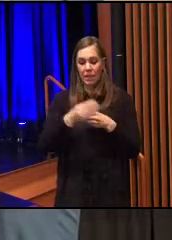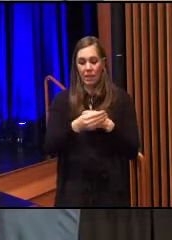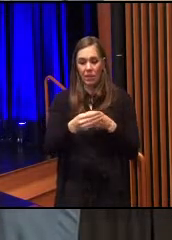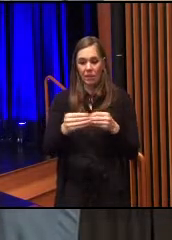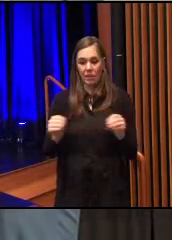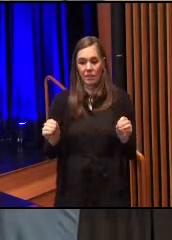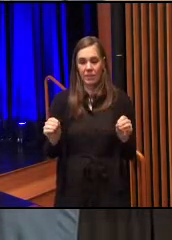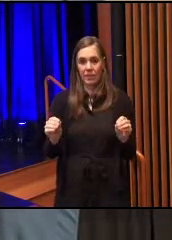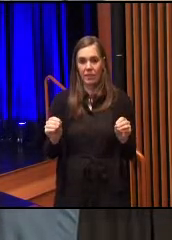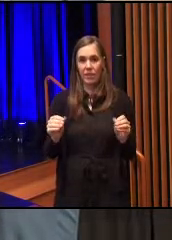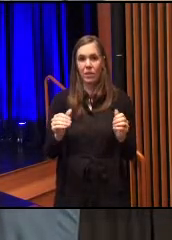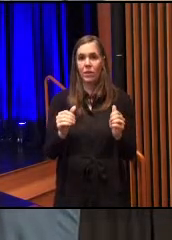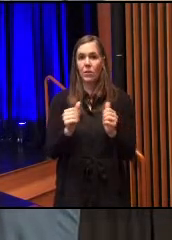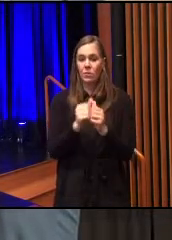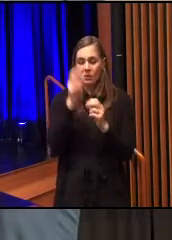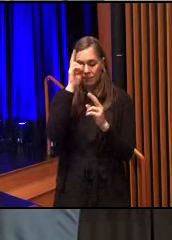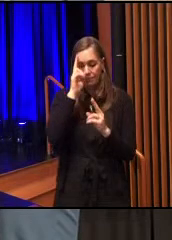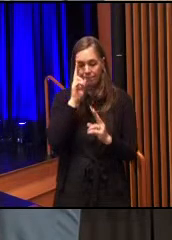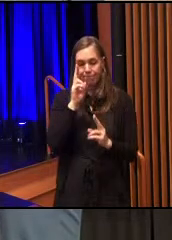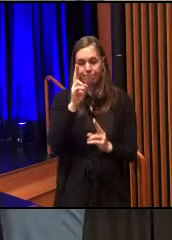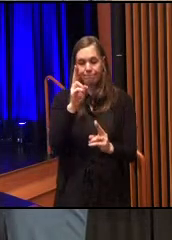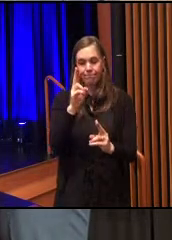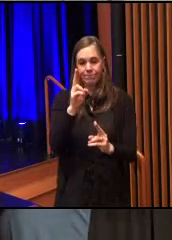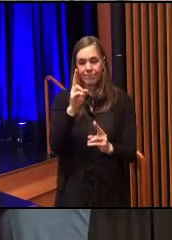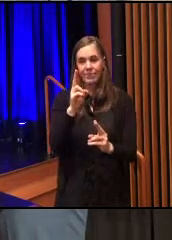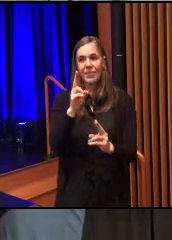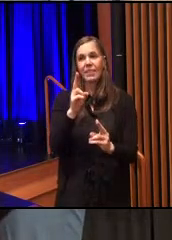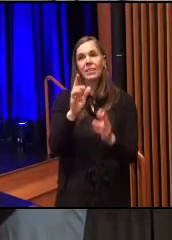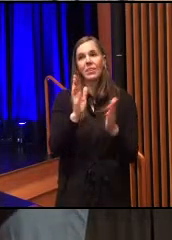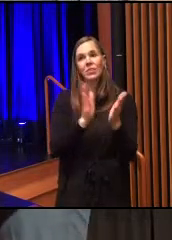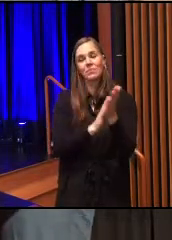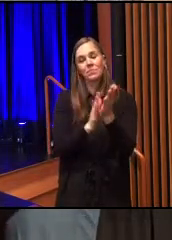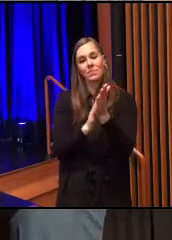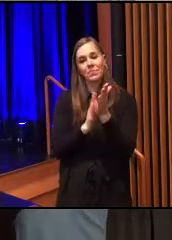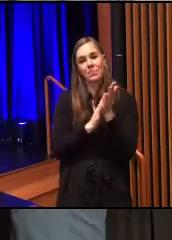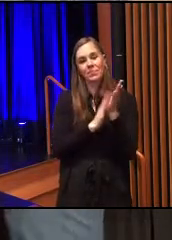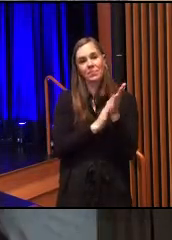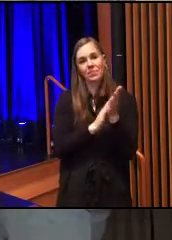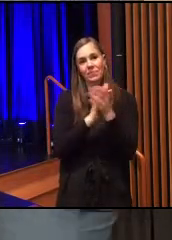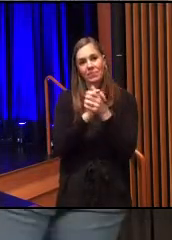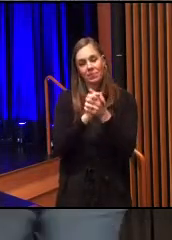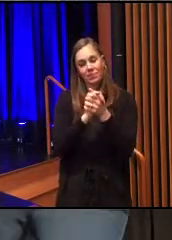of my office with fidelity with fidelity congratulations Thank you, Mayor.